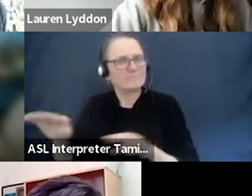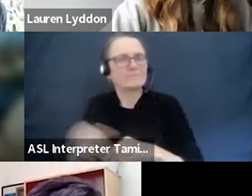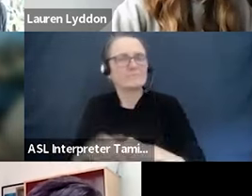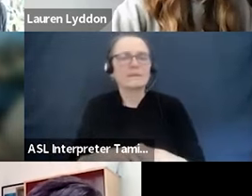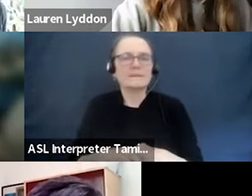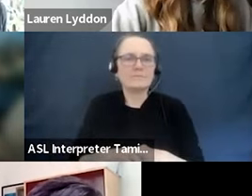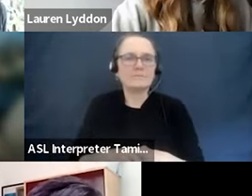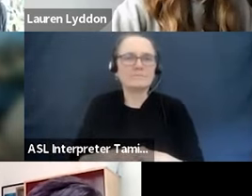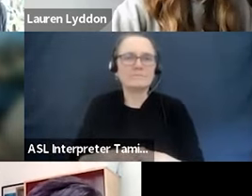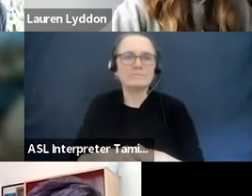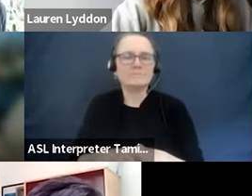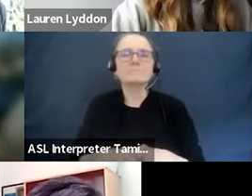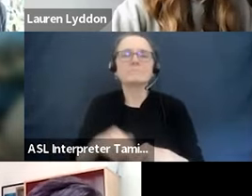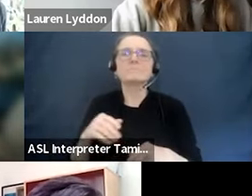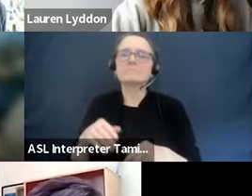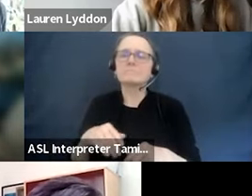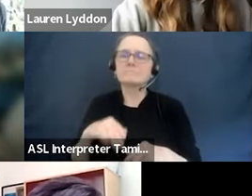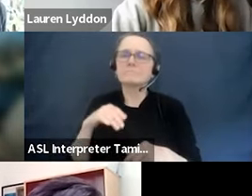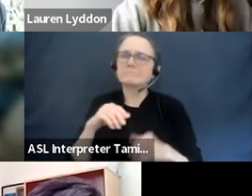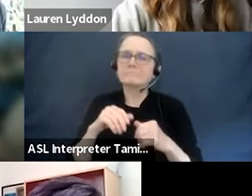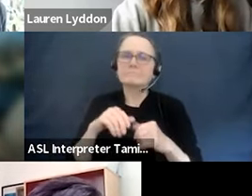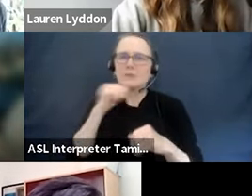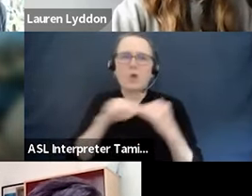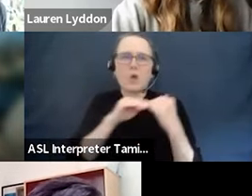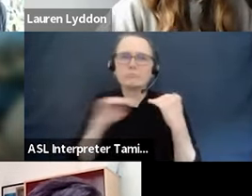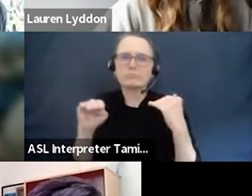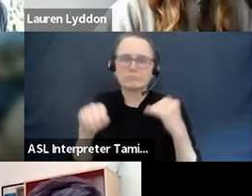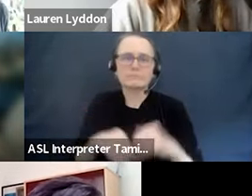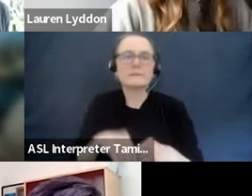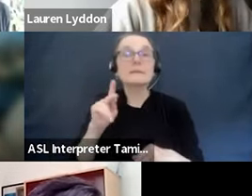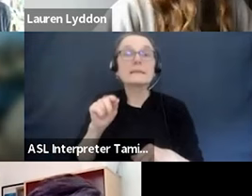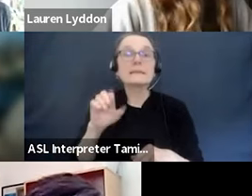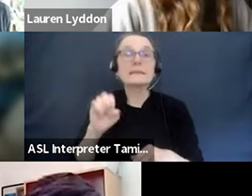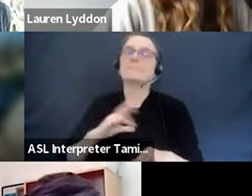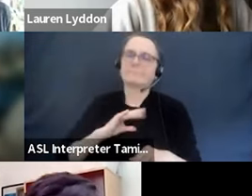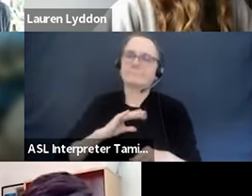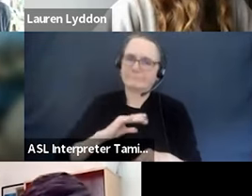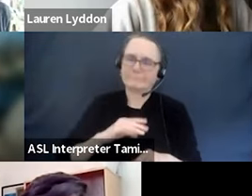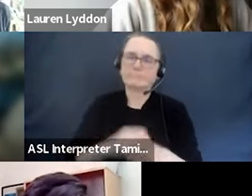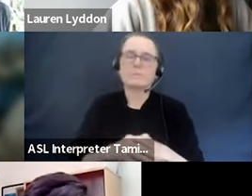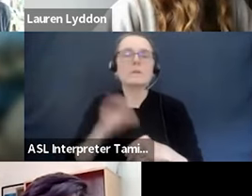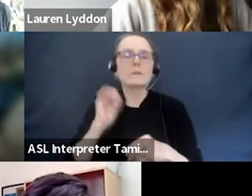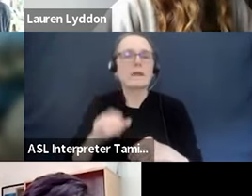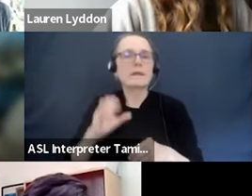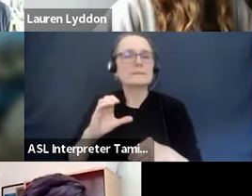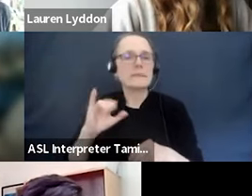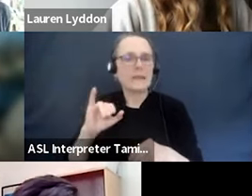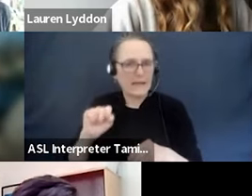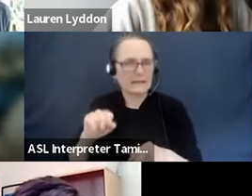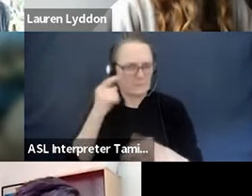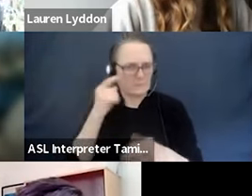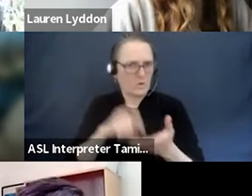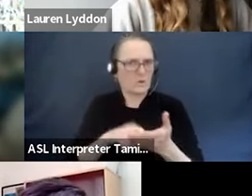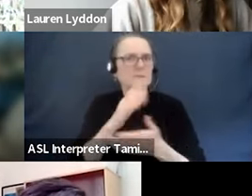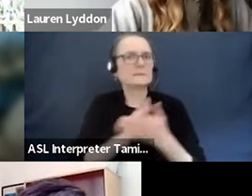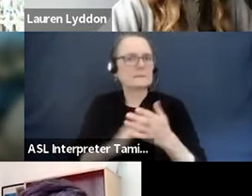the COVID cultural impact study, which you're well aware of, highlighted some inequities around the funding of BIPOC-led